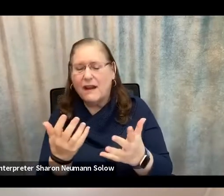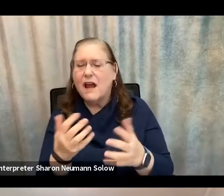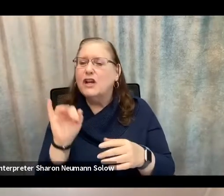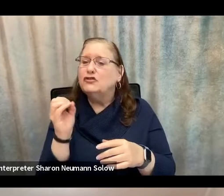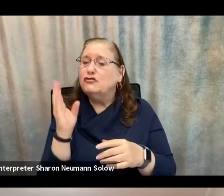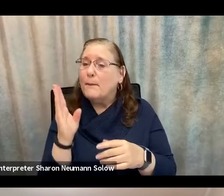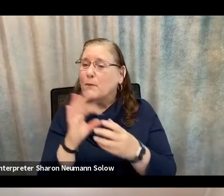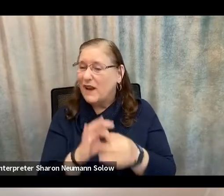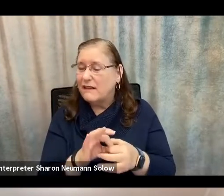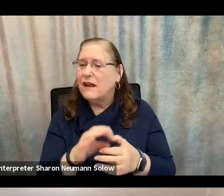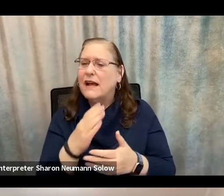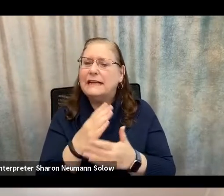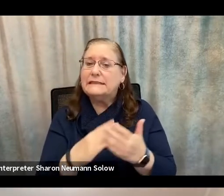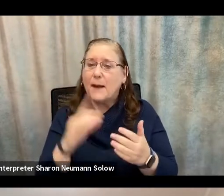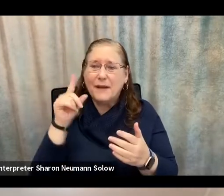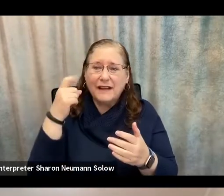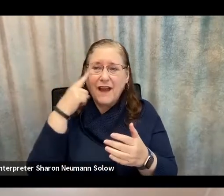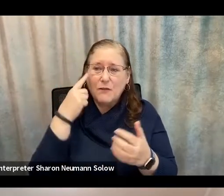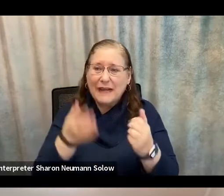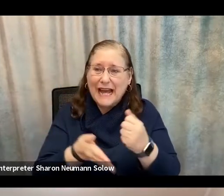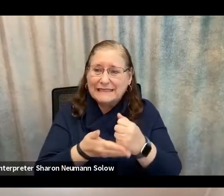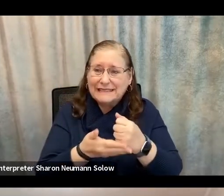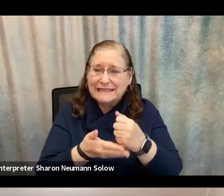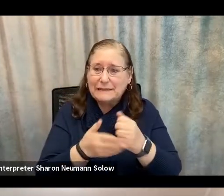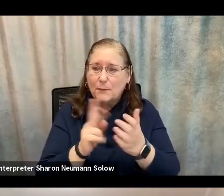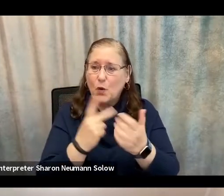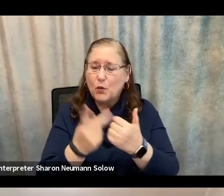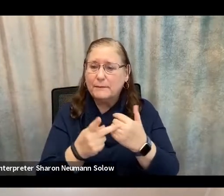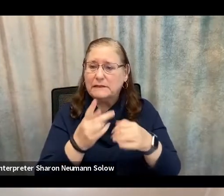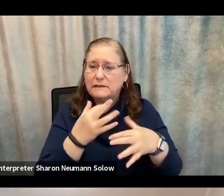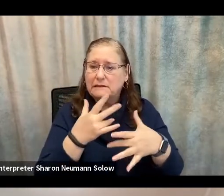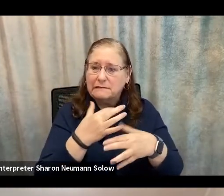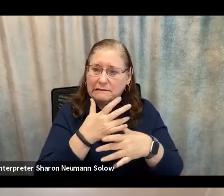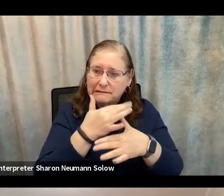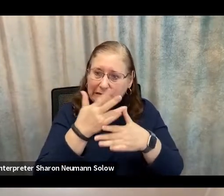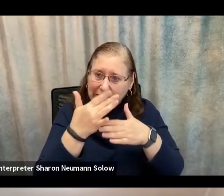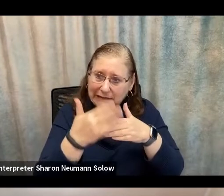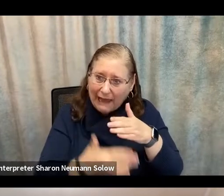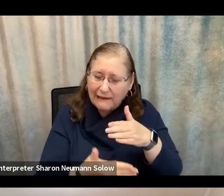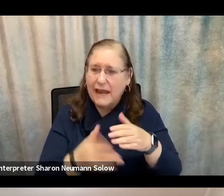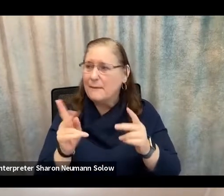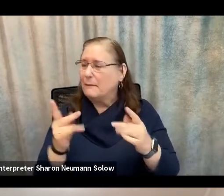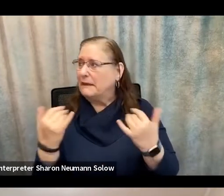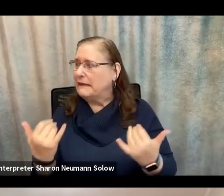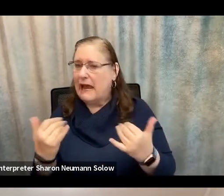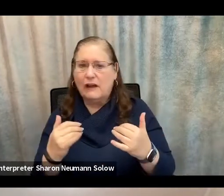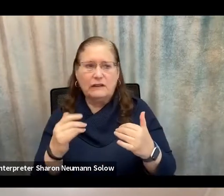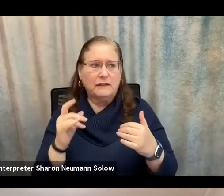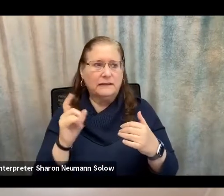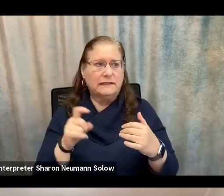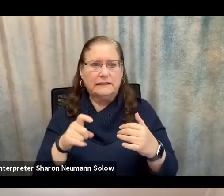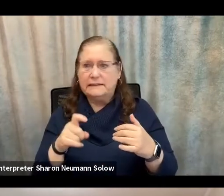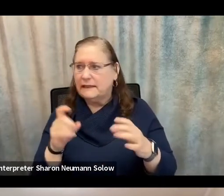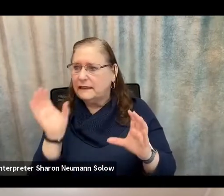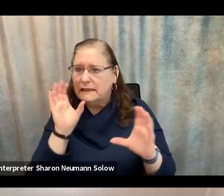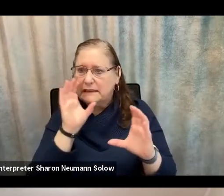programs are starting to end. And there is a need for people to look for, or people are